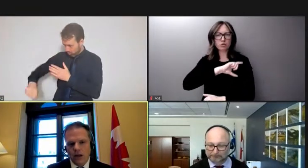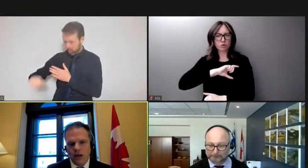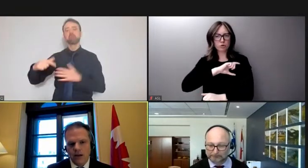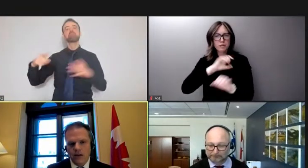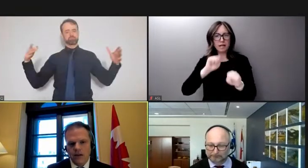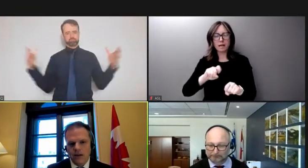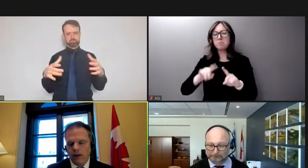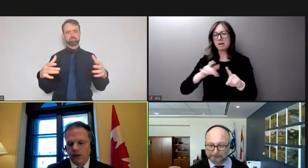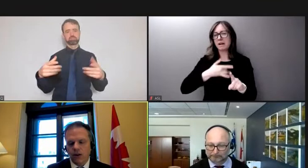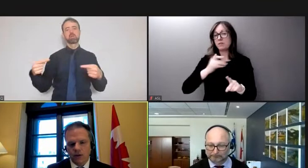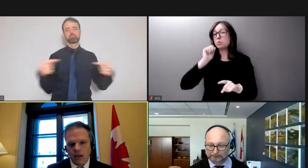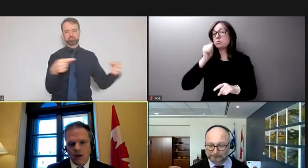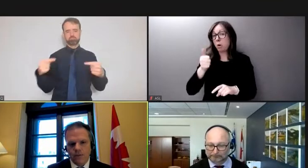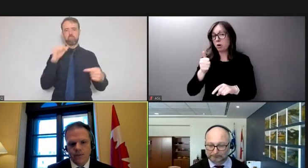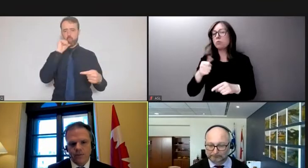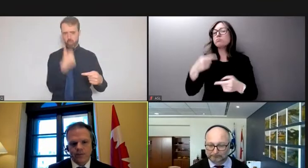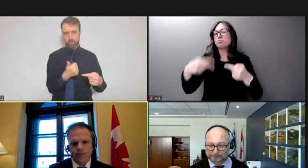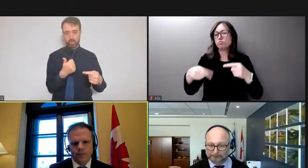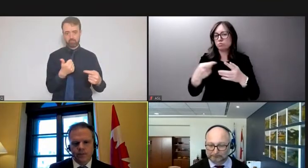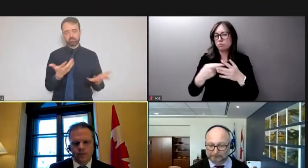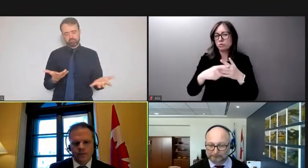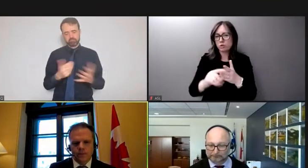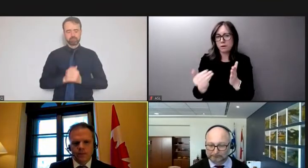'est mon entente maintenant.